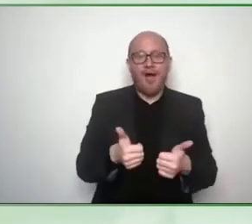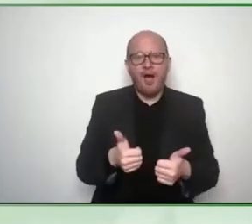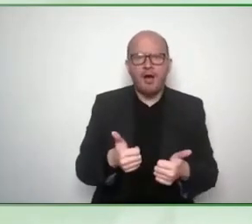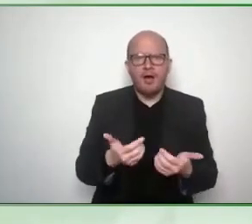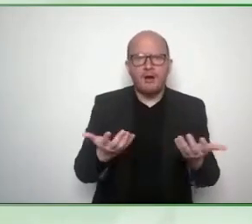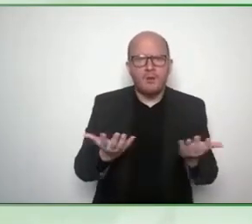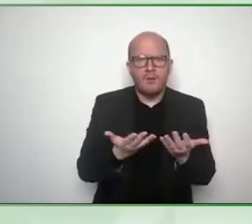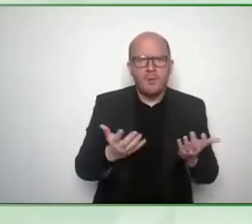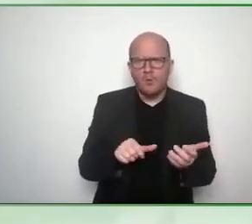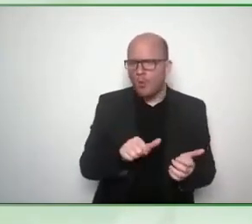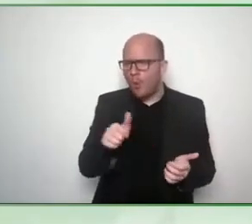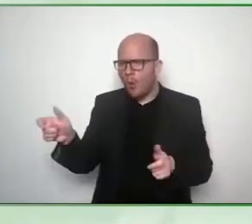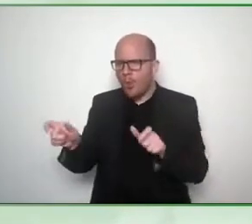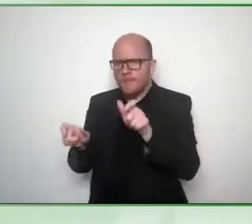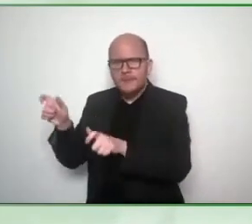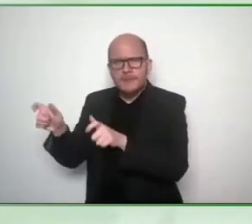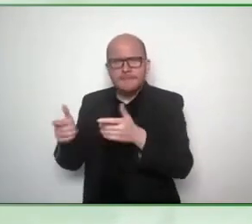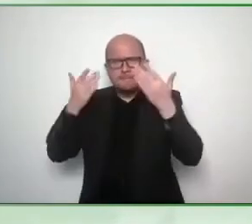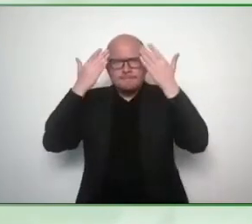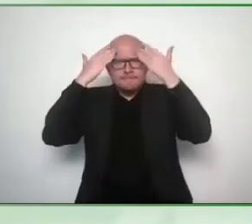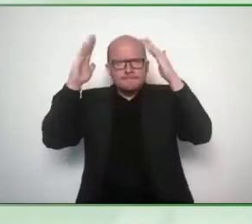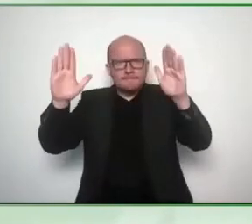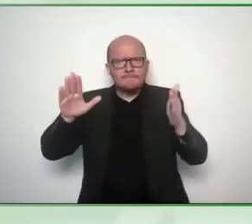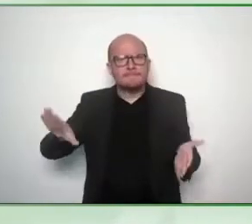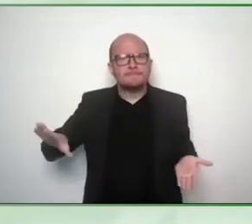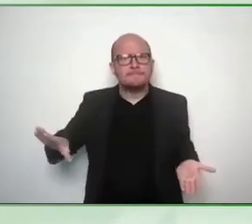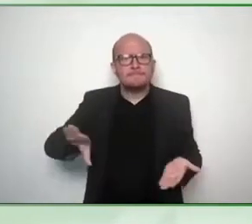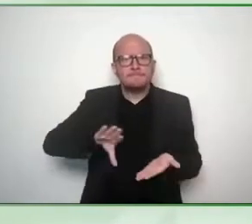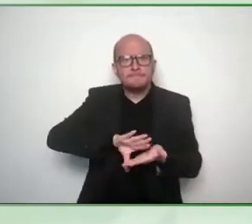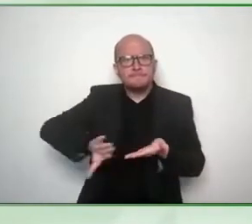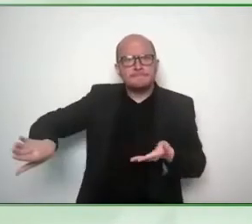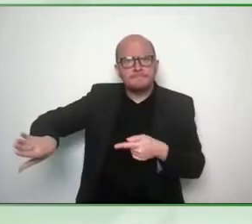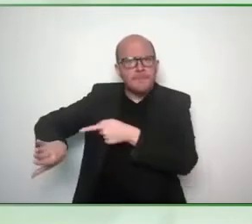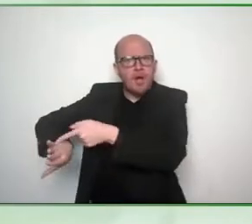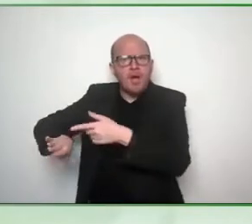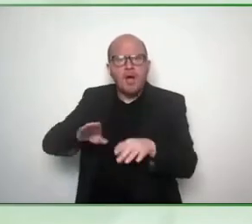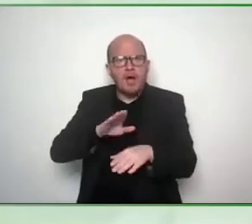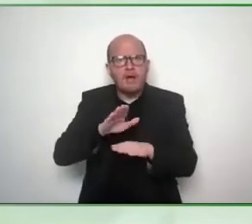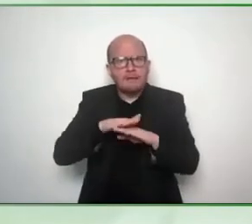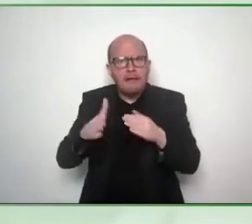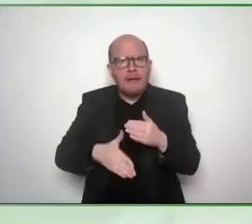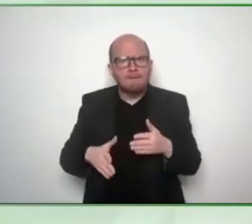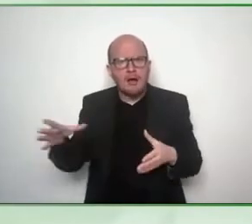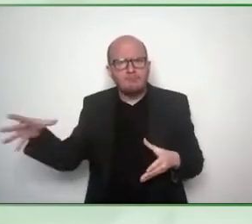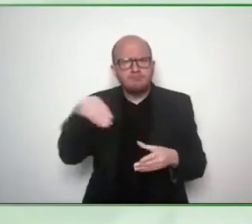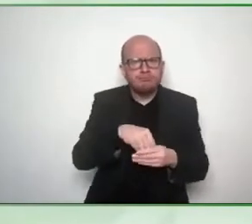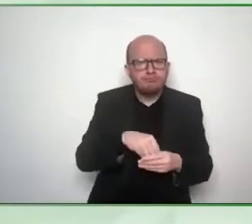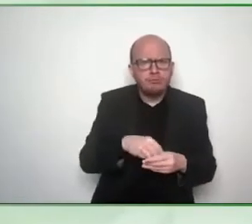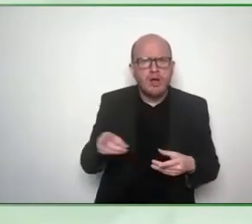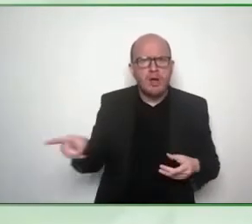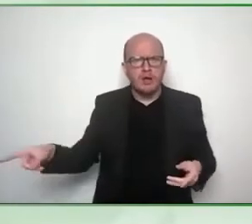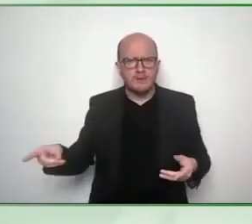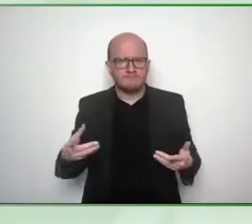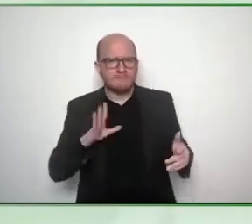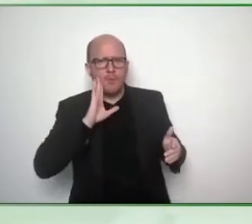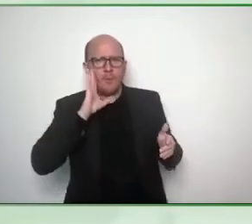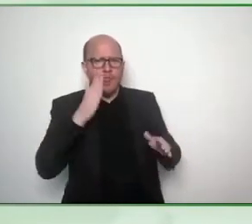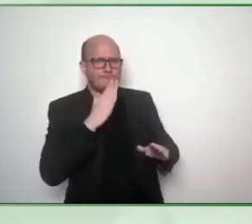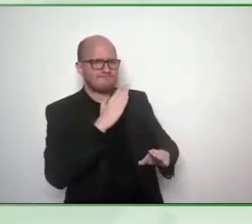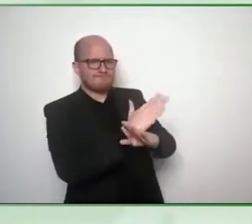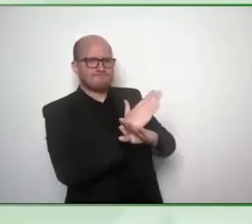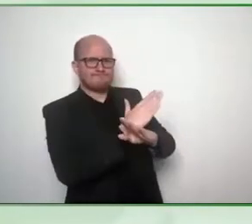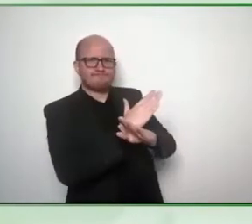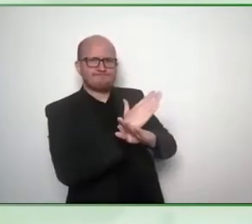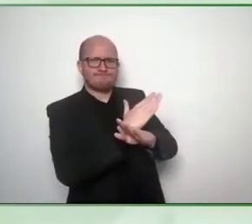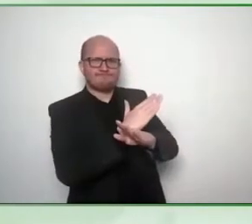the most excluded into the center of that design process you're going to find that those products those services your company your